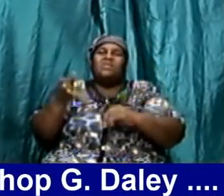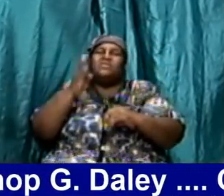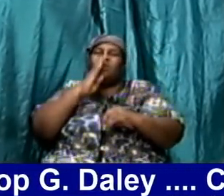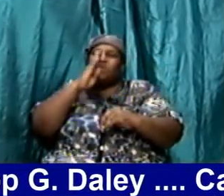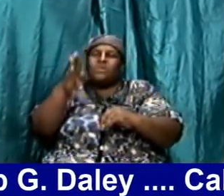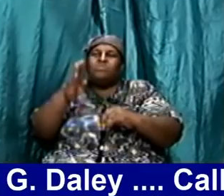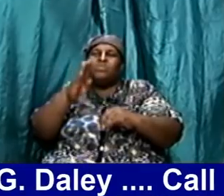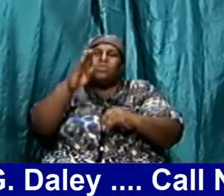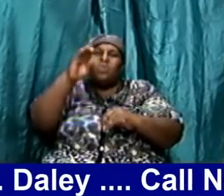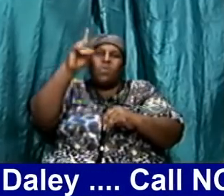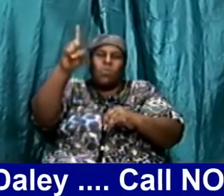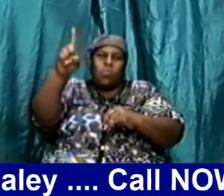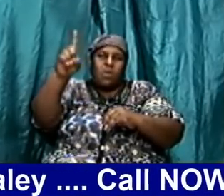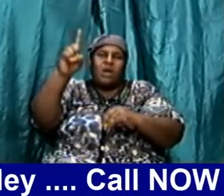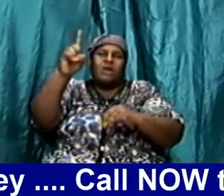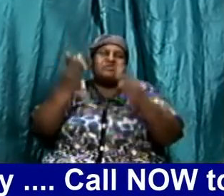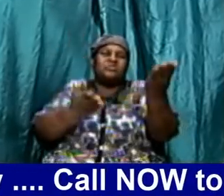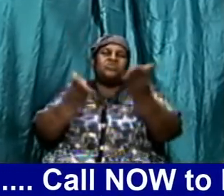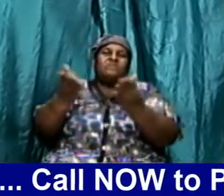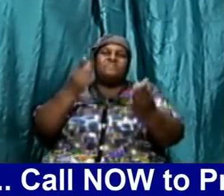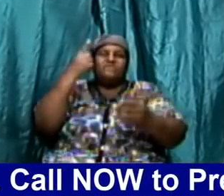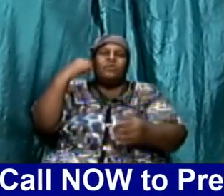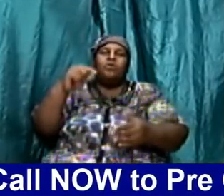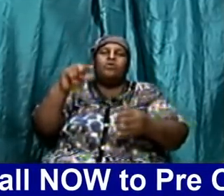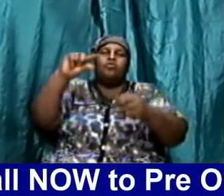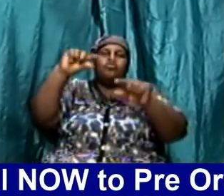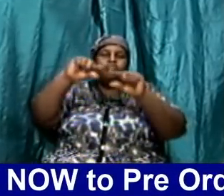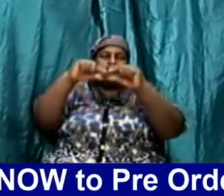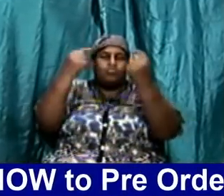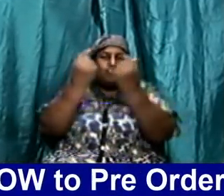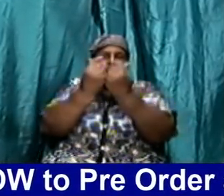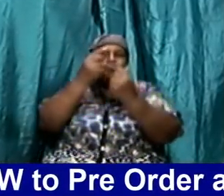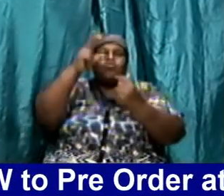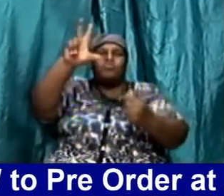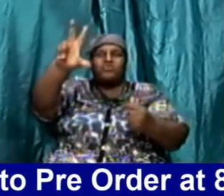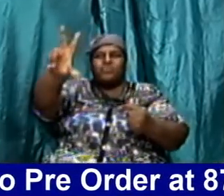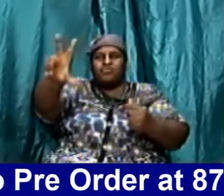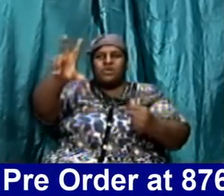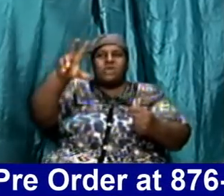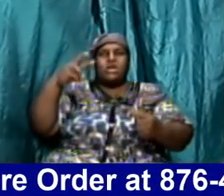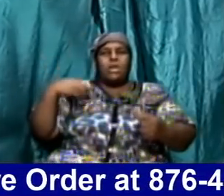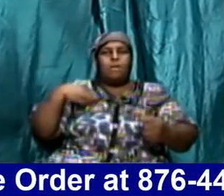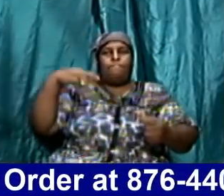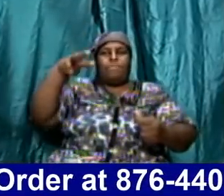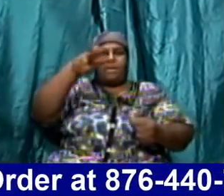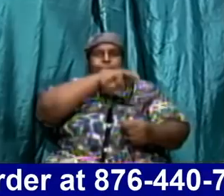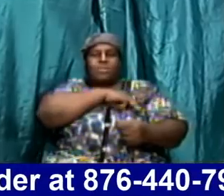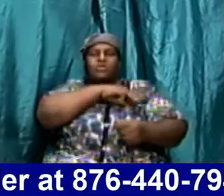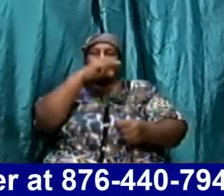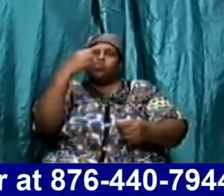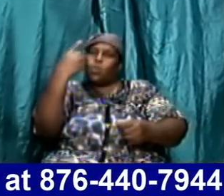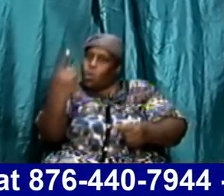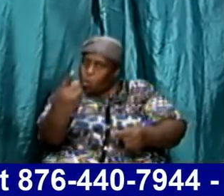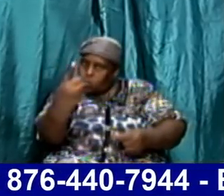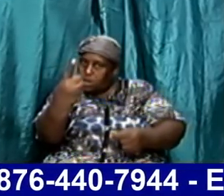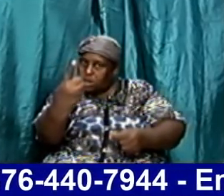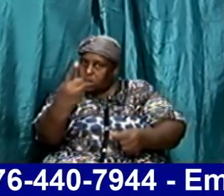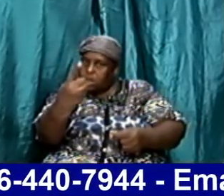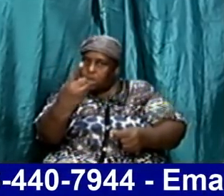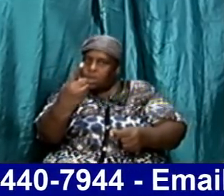one service for group three members group three members get yourselves ready to come out and have a Holy Ghost